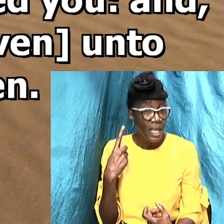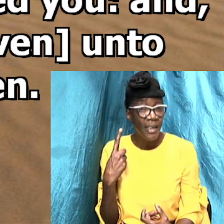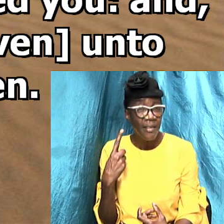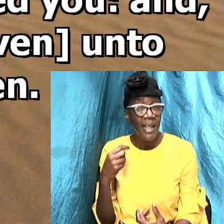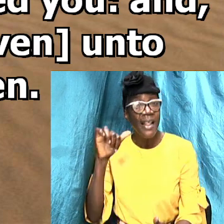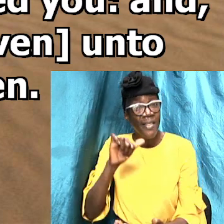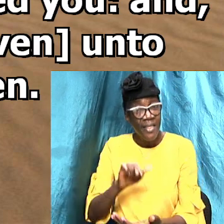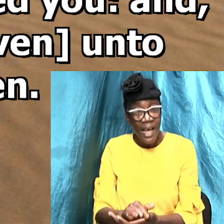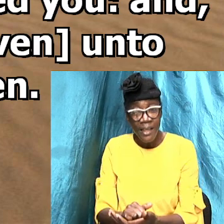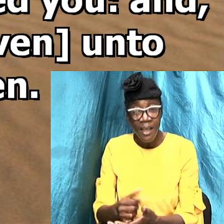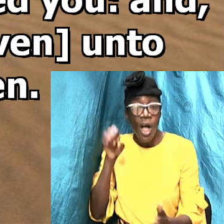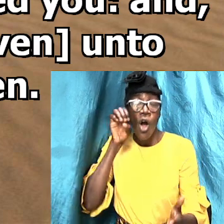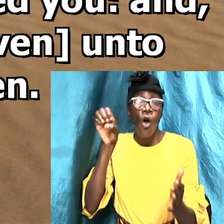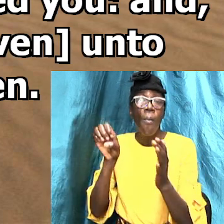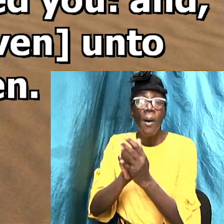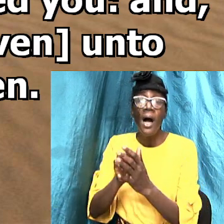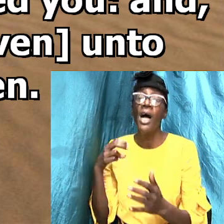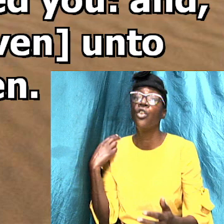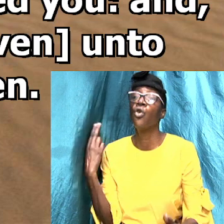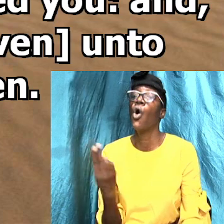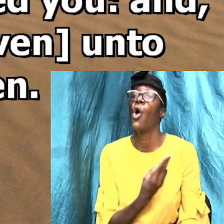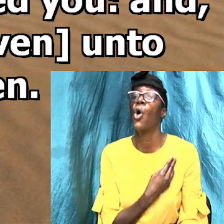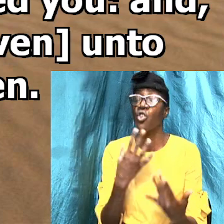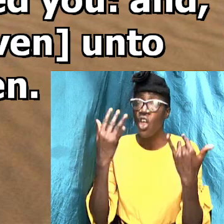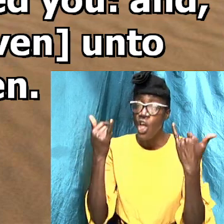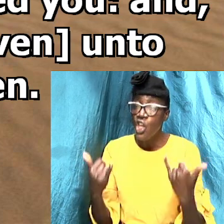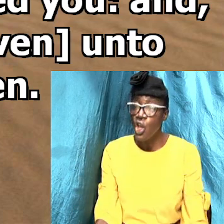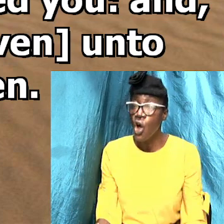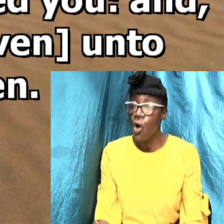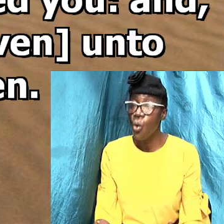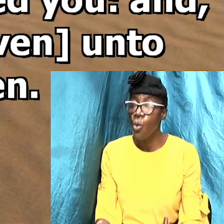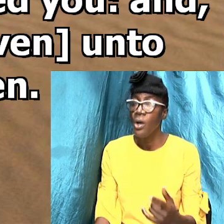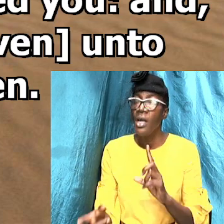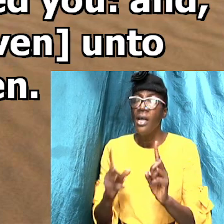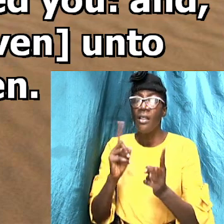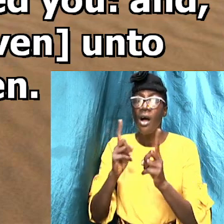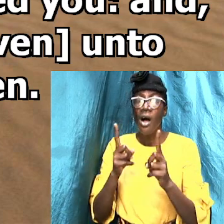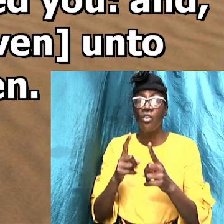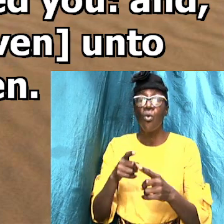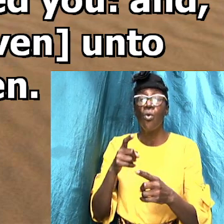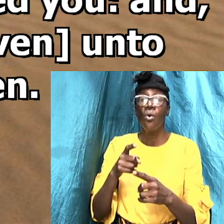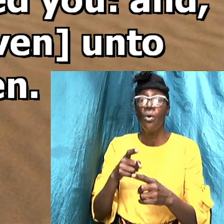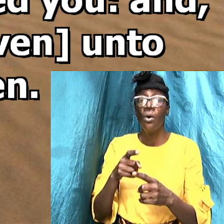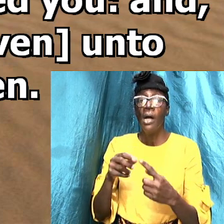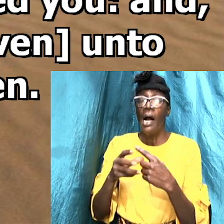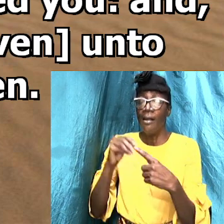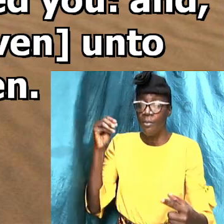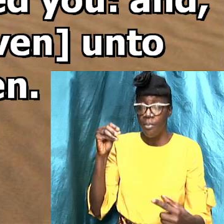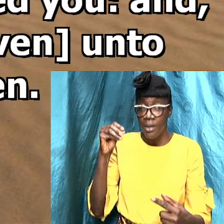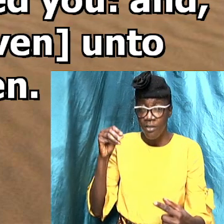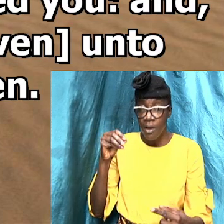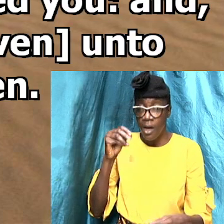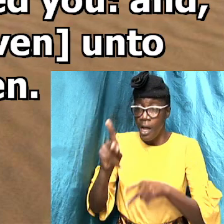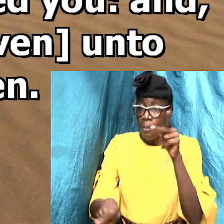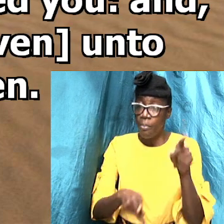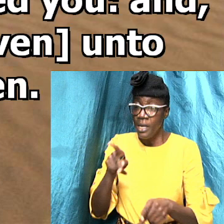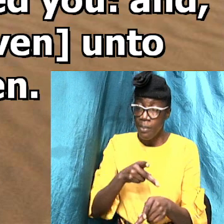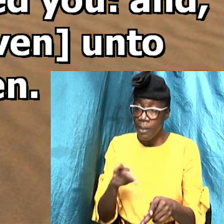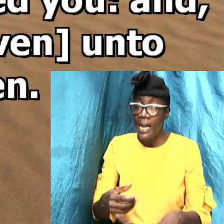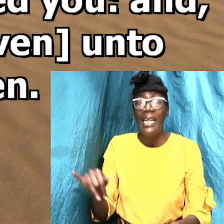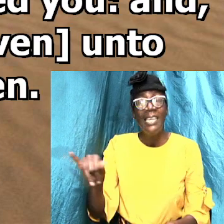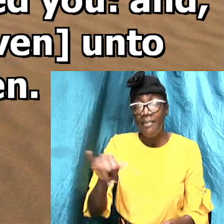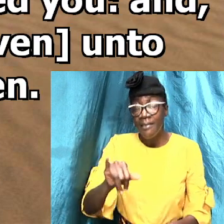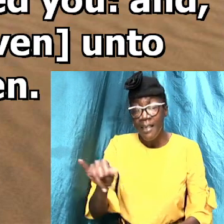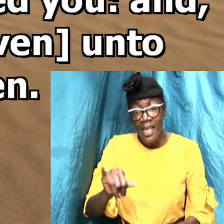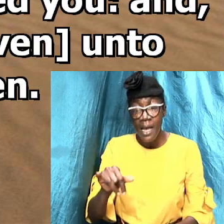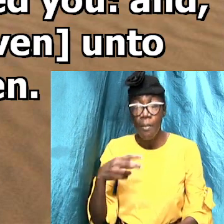commandment to us even today. So though he spoke it to a particular set, it is a commandment to us also to